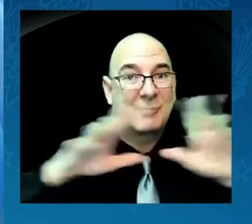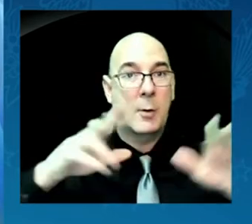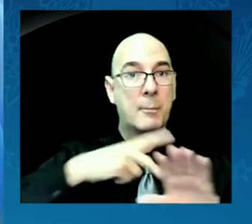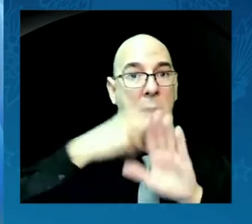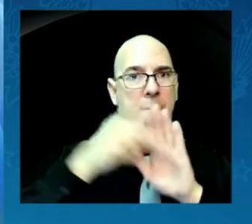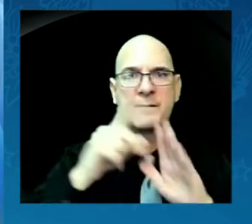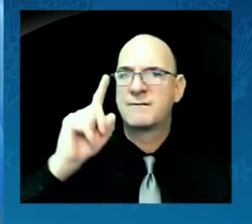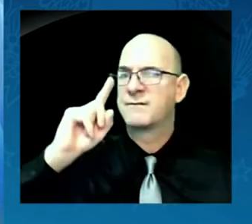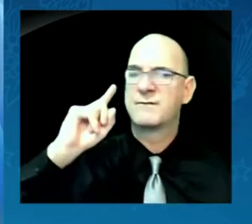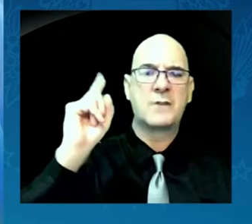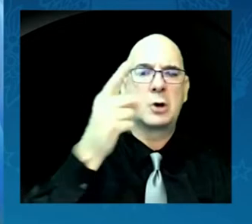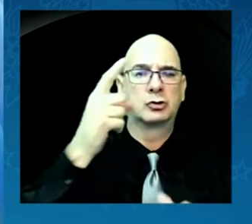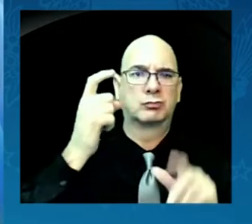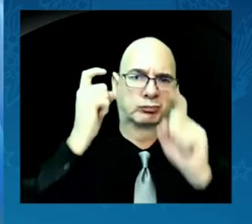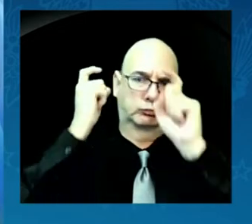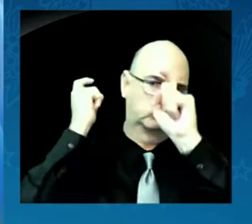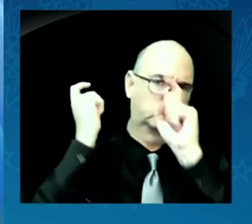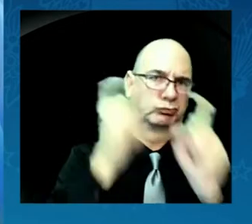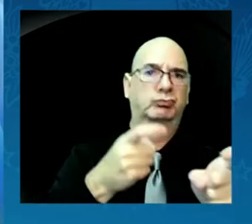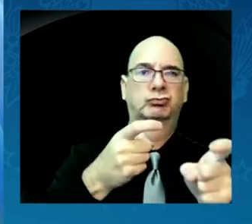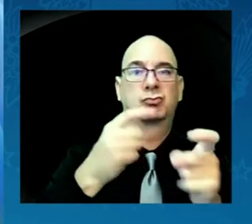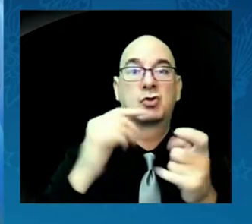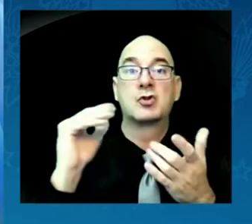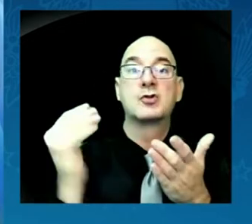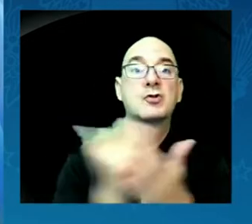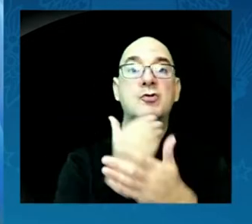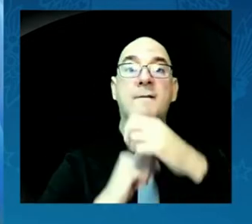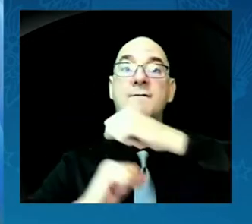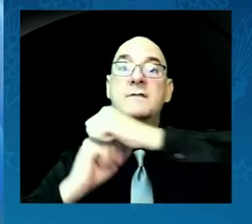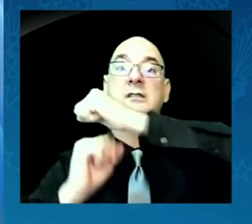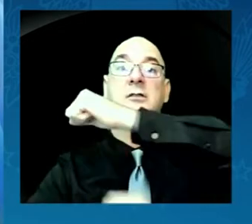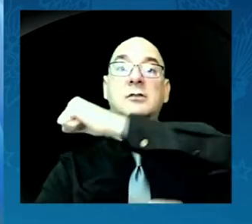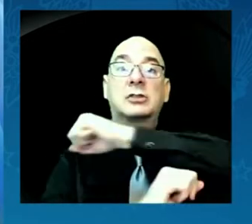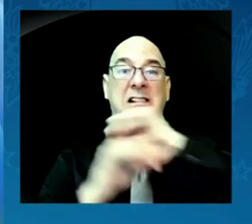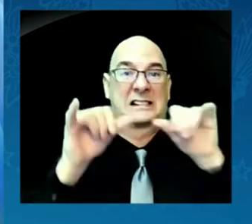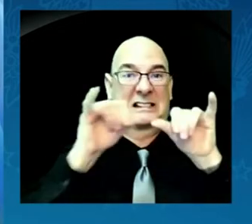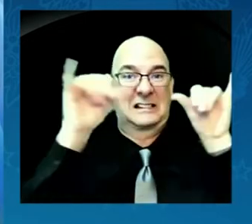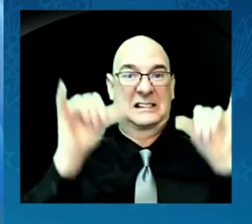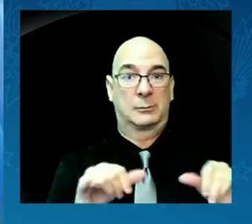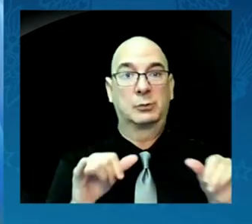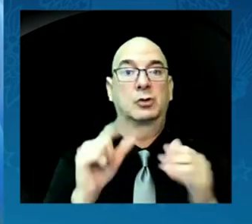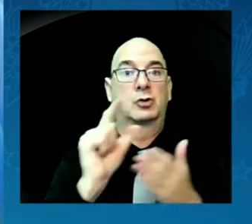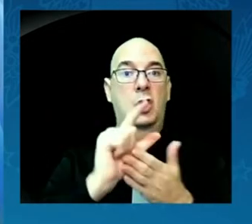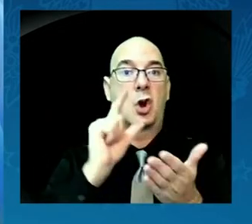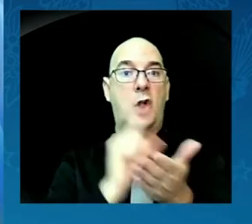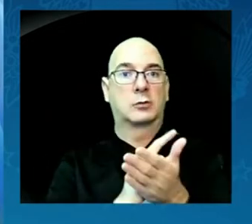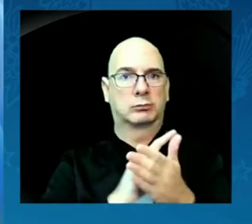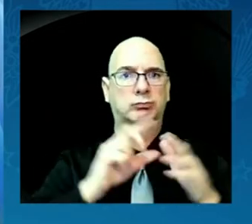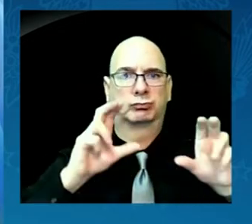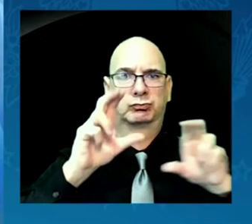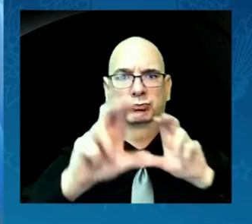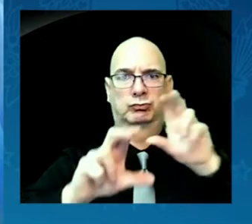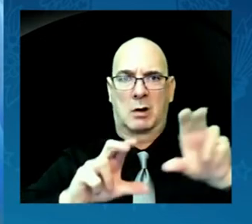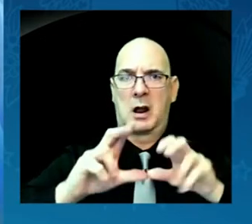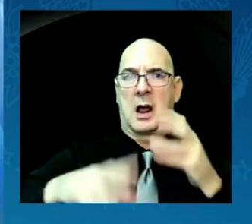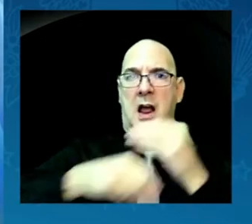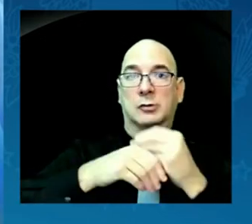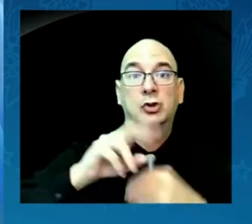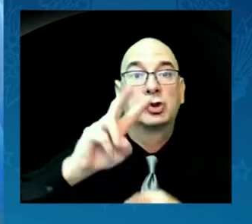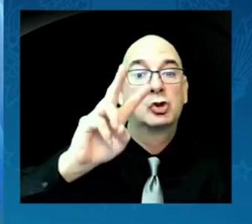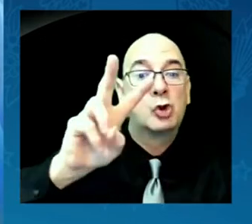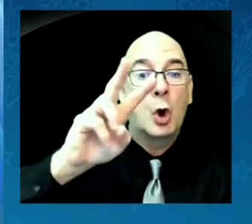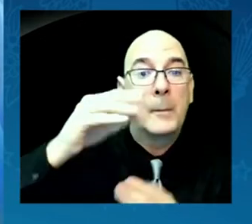infrastructure law, we will invest an additional $2 billion to support broadband projects in native